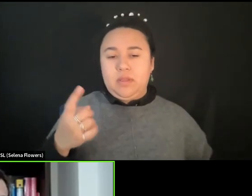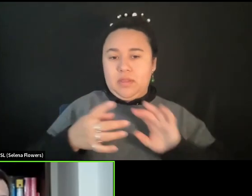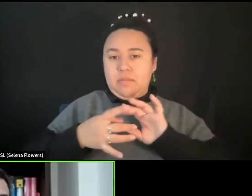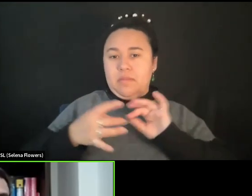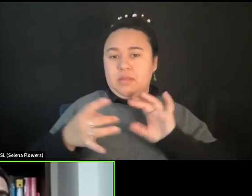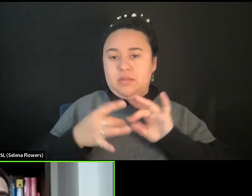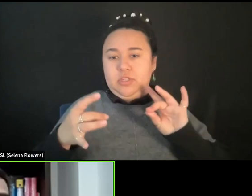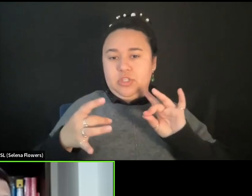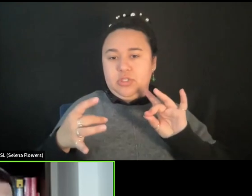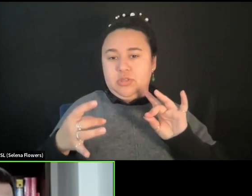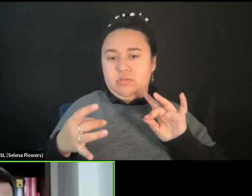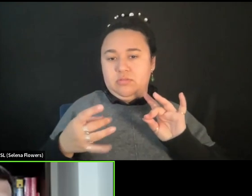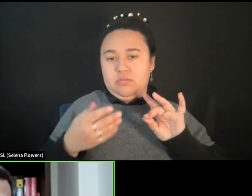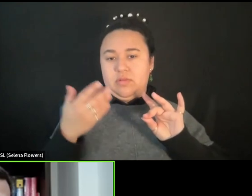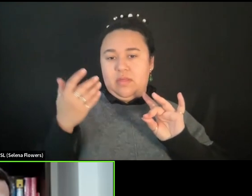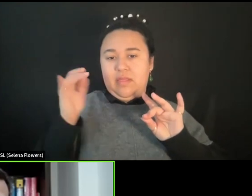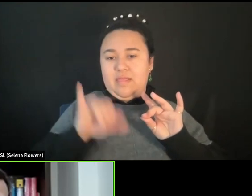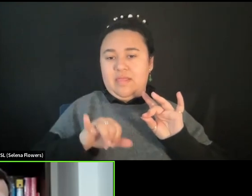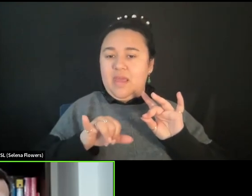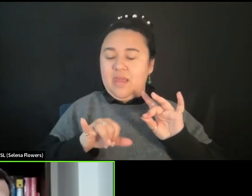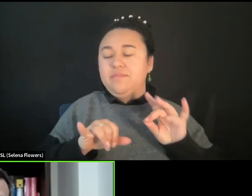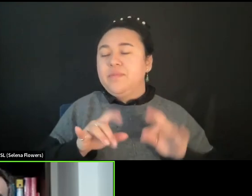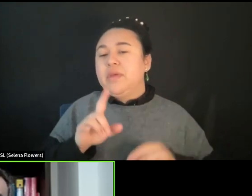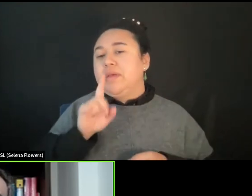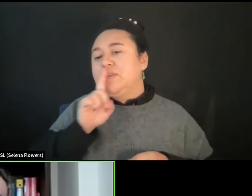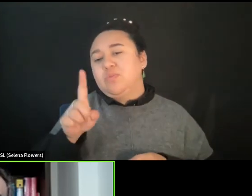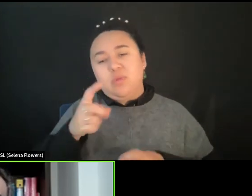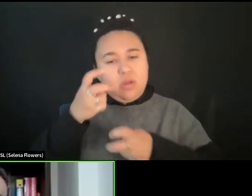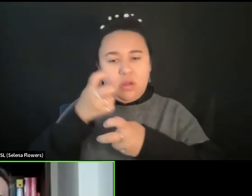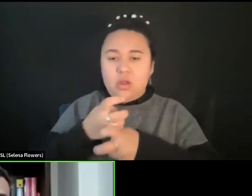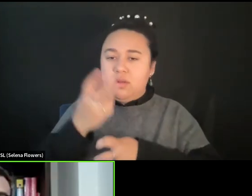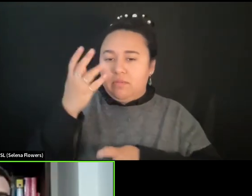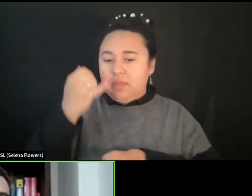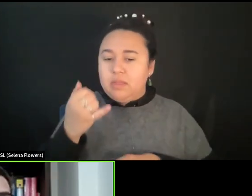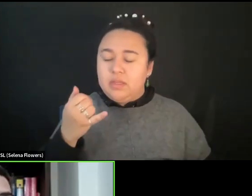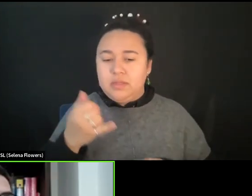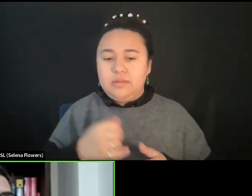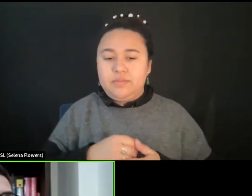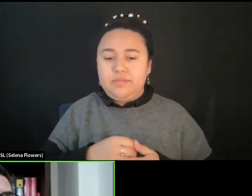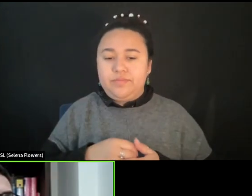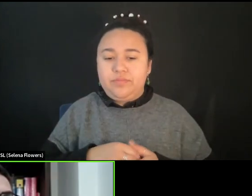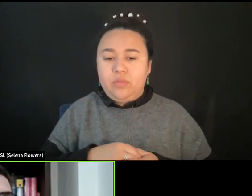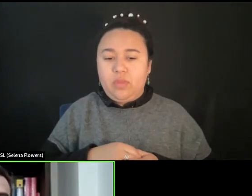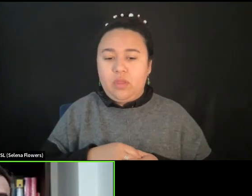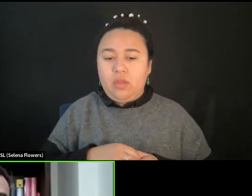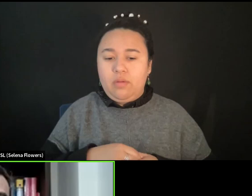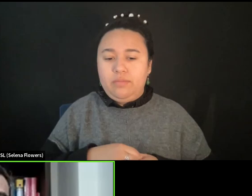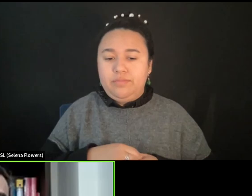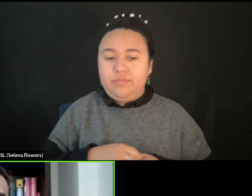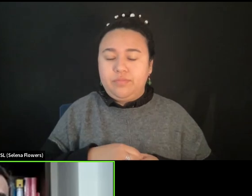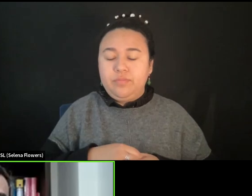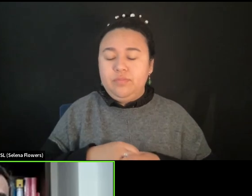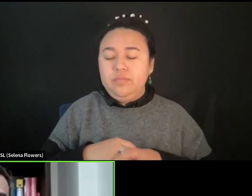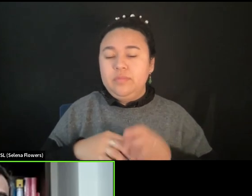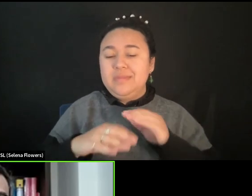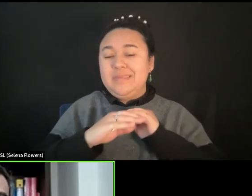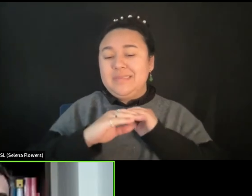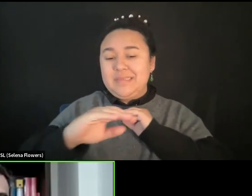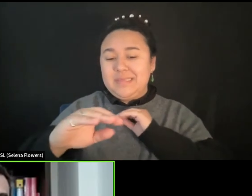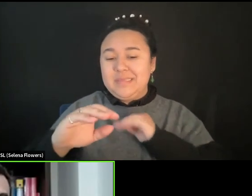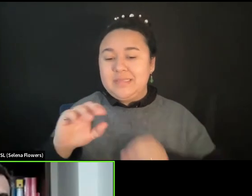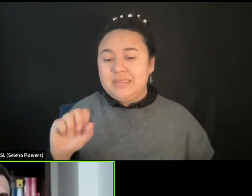And that's really hard, because sustainable, you talked about how sustainable it is,